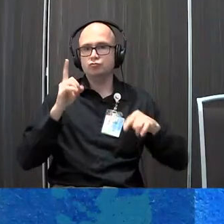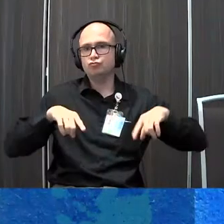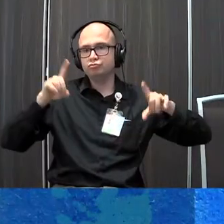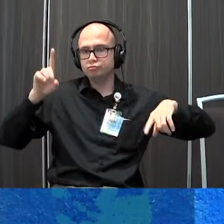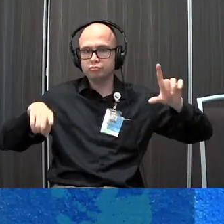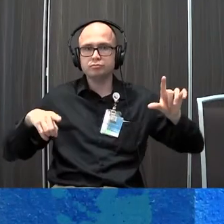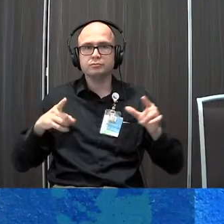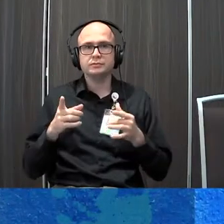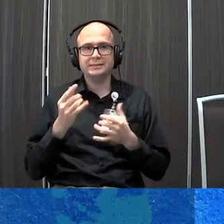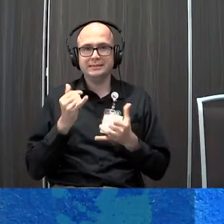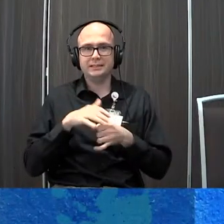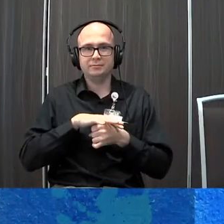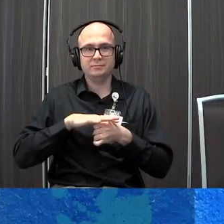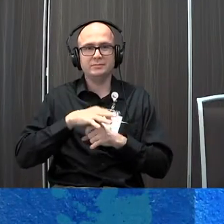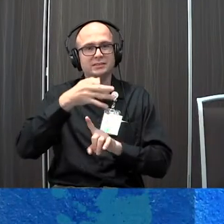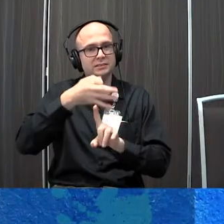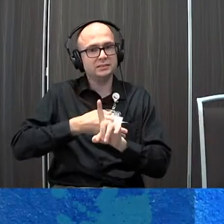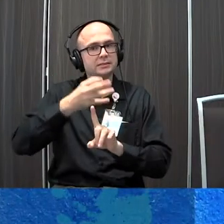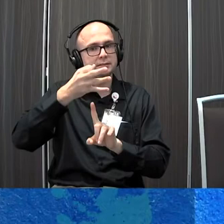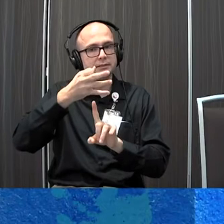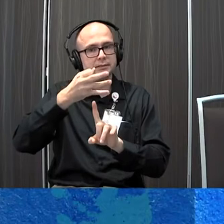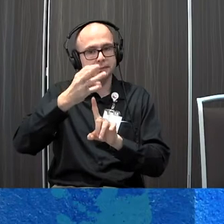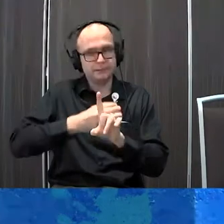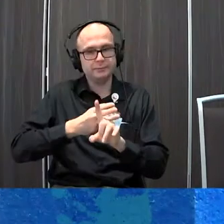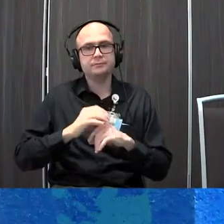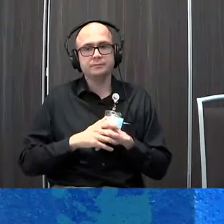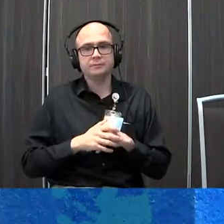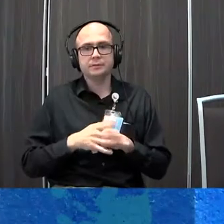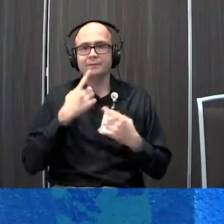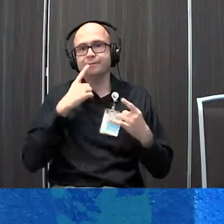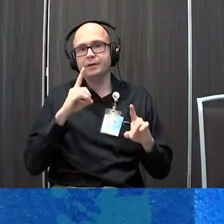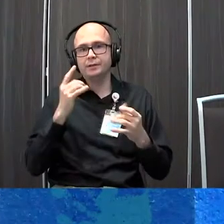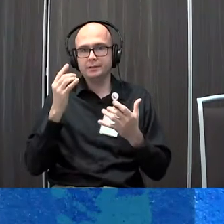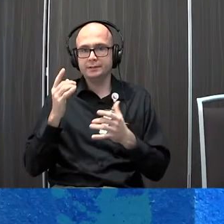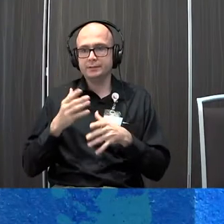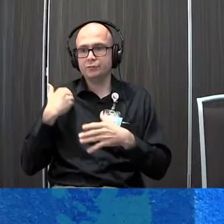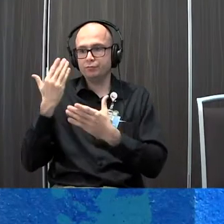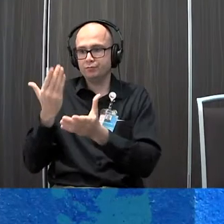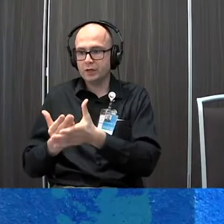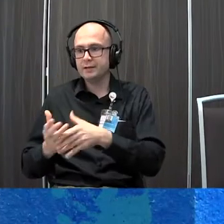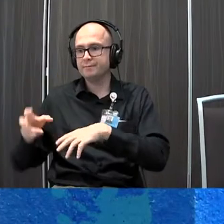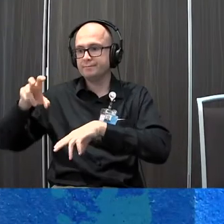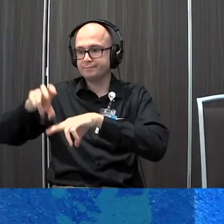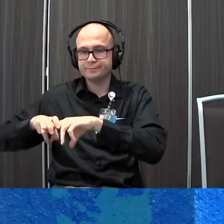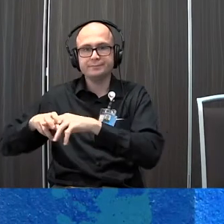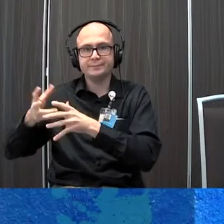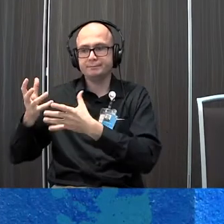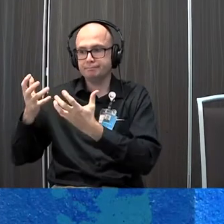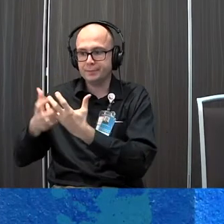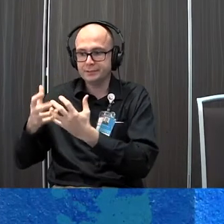area it's actually six to nine months a final fitting of the product is typically performed with the vendor and the therapist